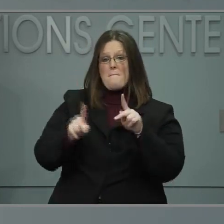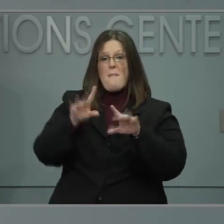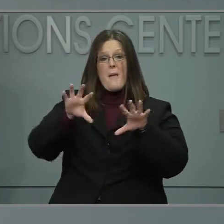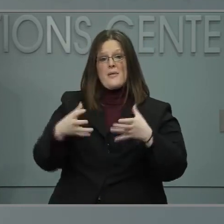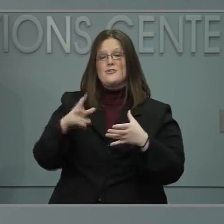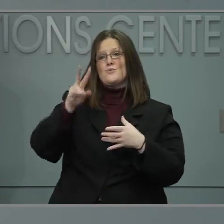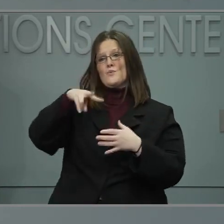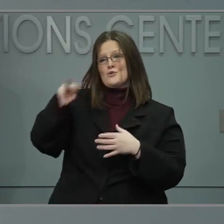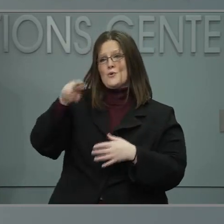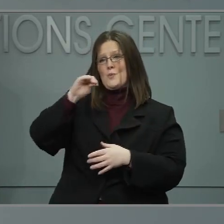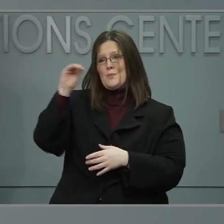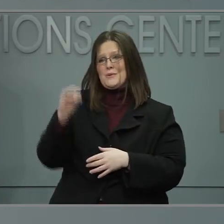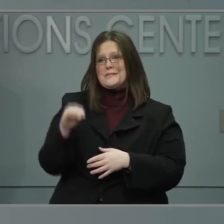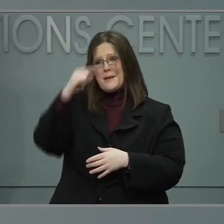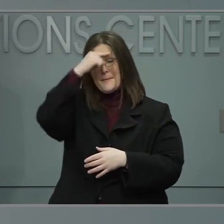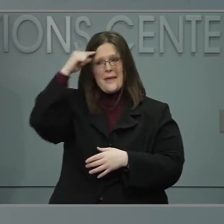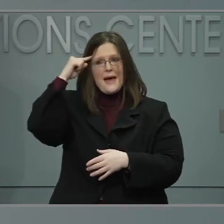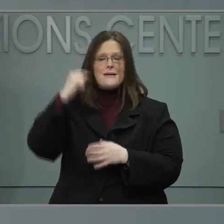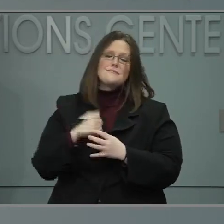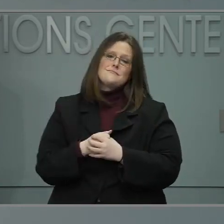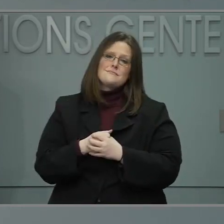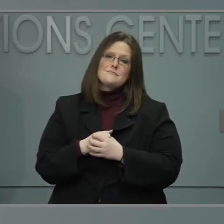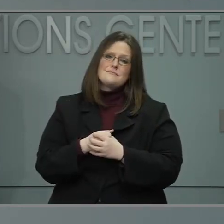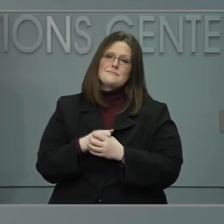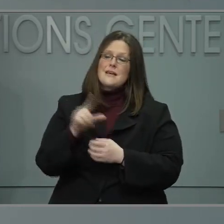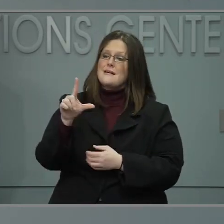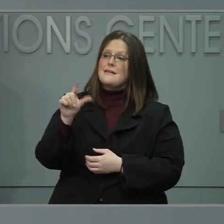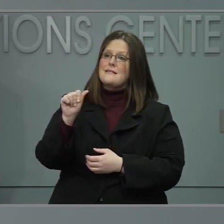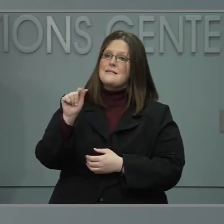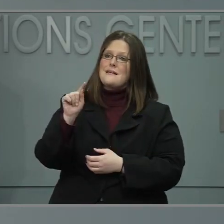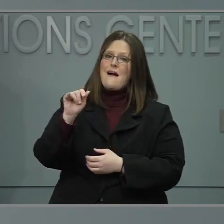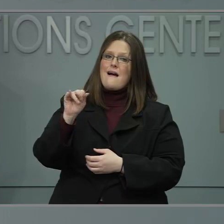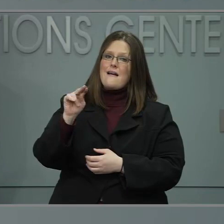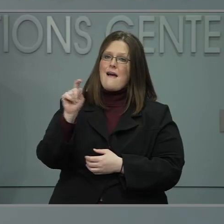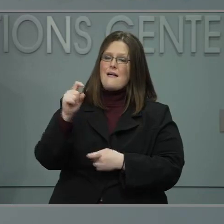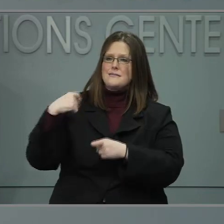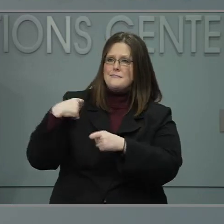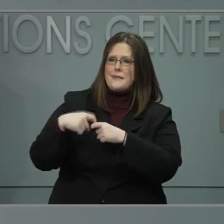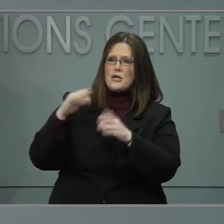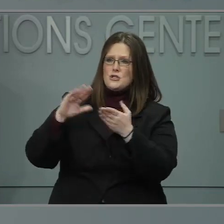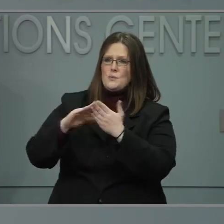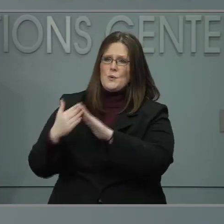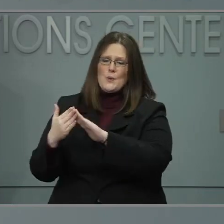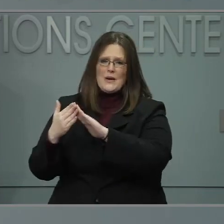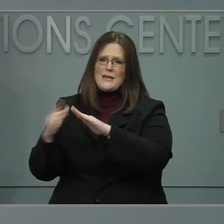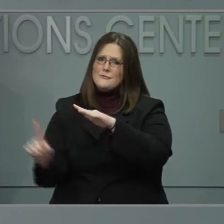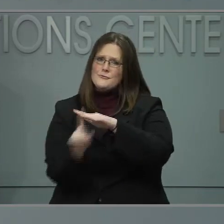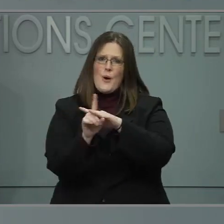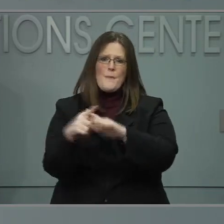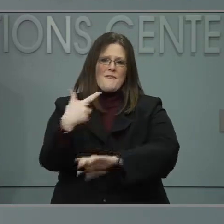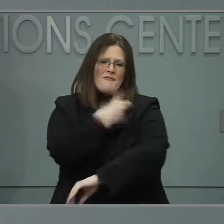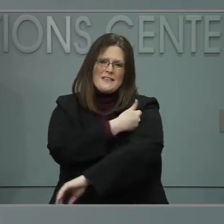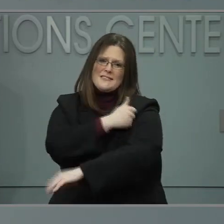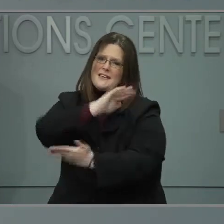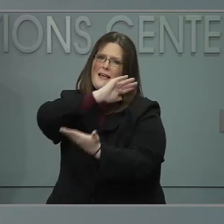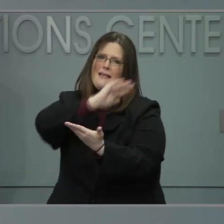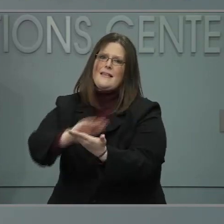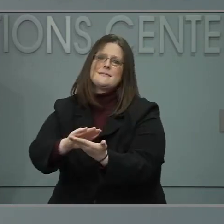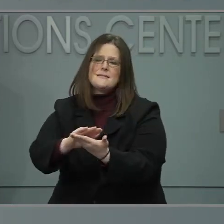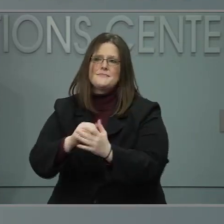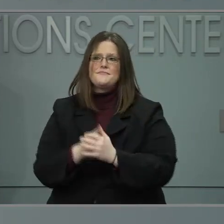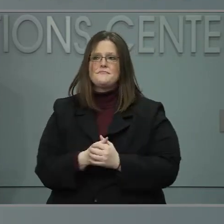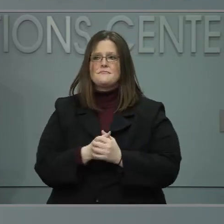Latinx community vaccination rates have been especially low. Today I'm issuing executive order